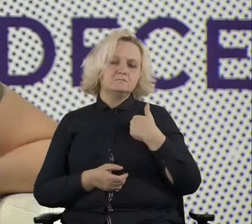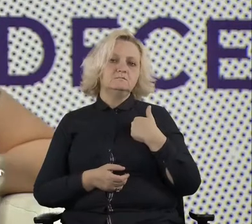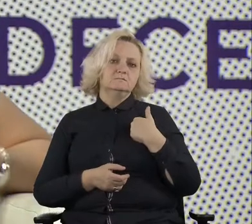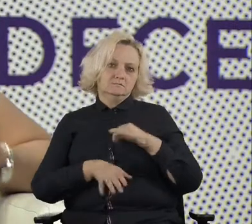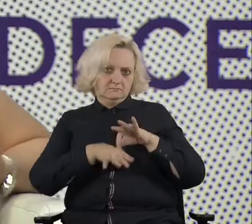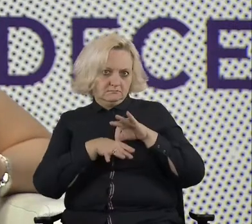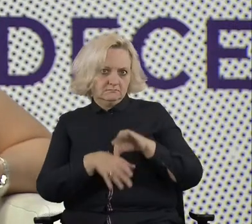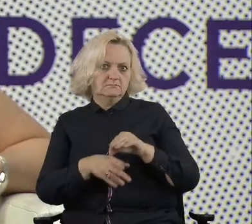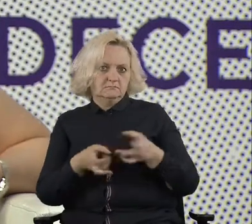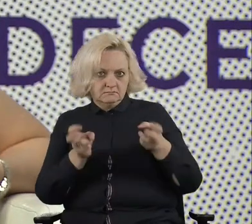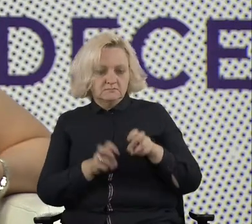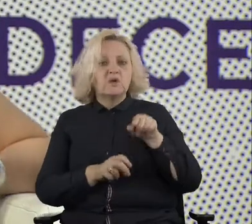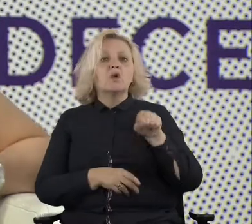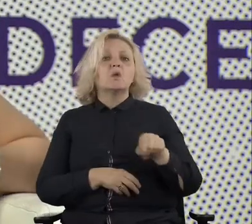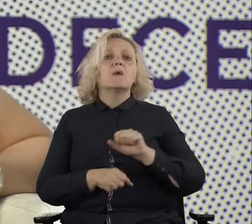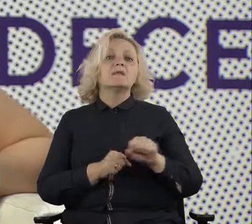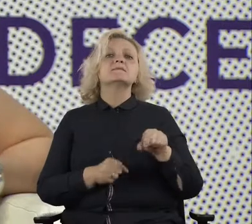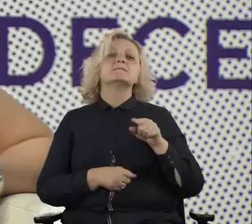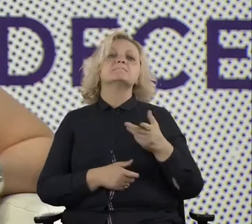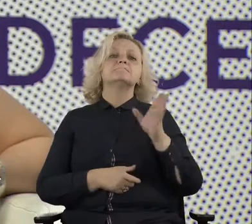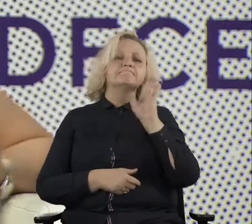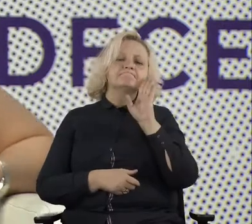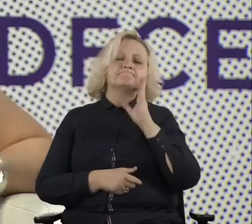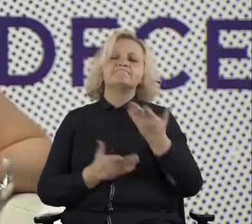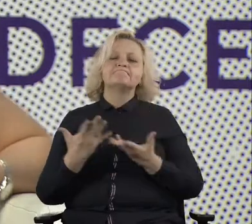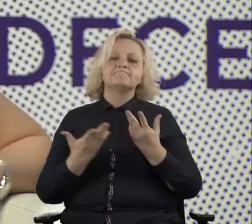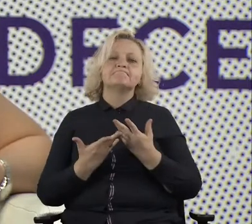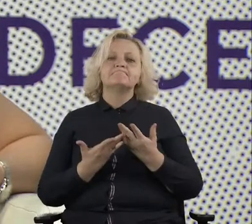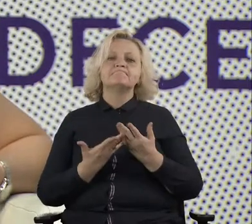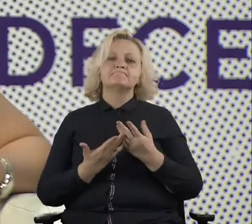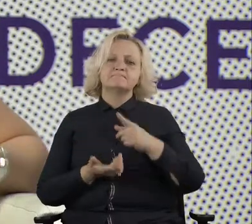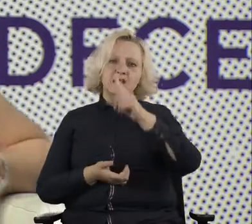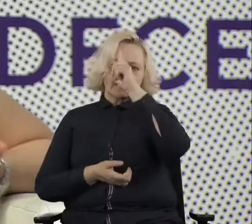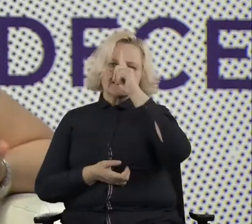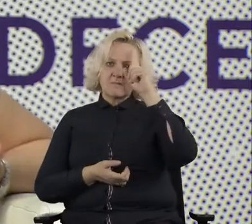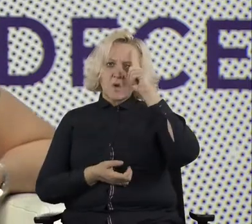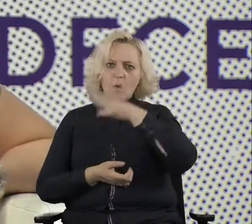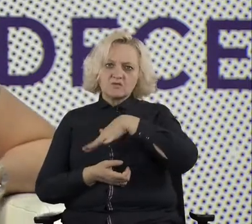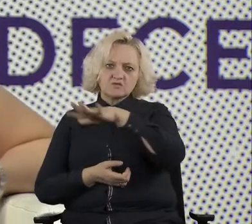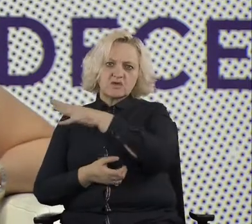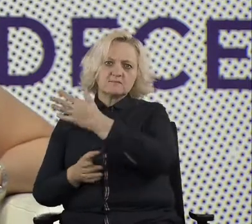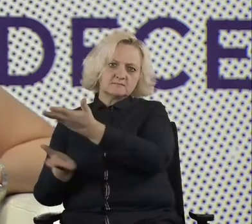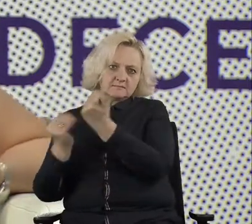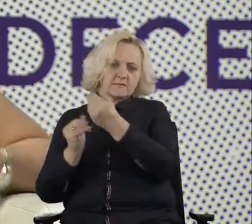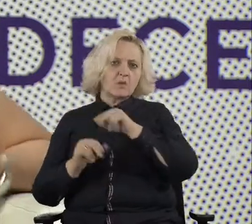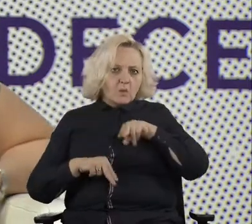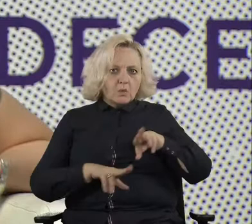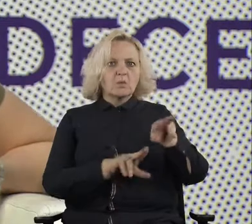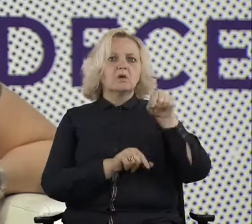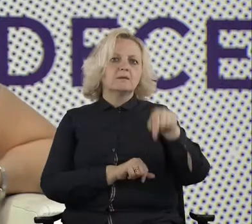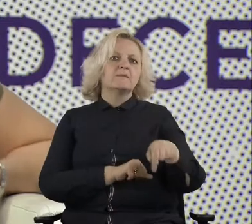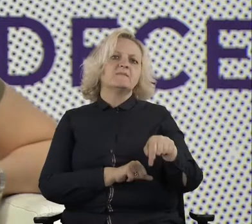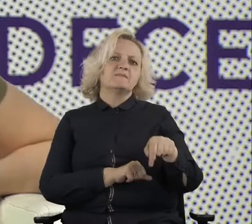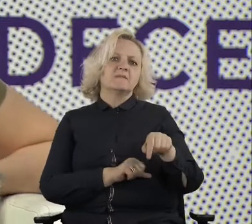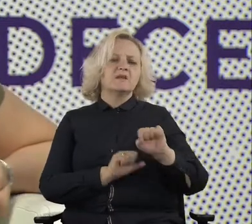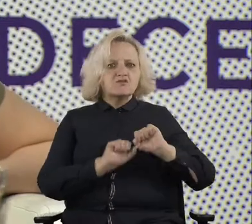uh, to the cause that they, uh, care about and being able to act upon it. Um, so, and role of